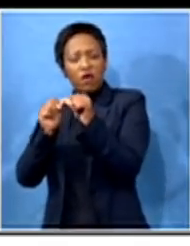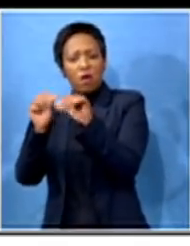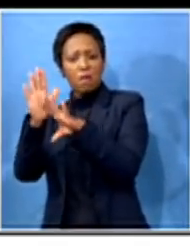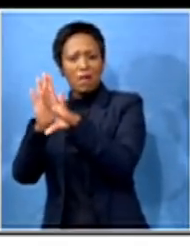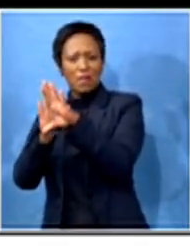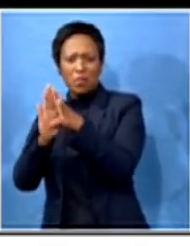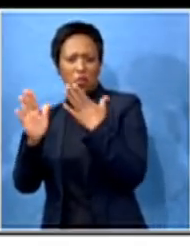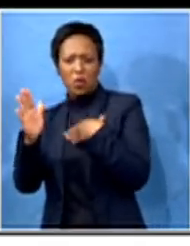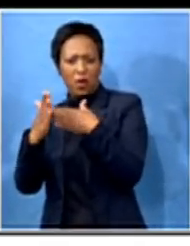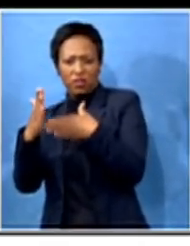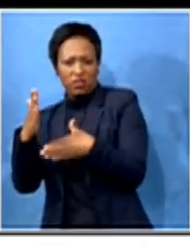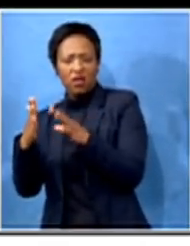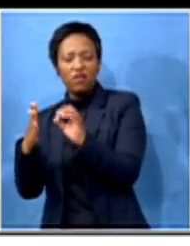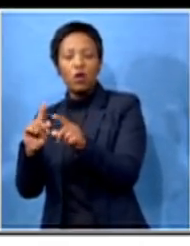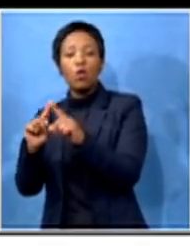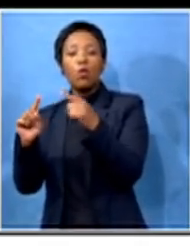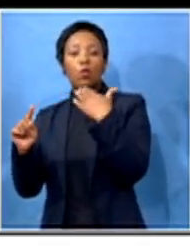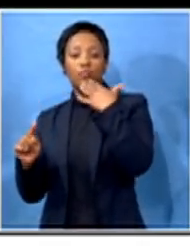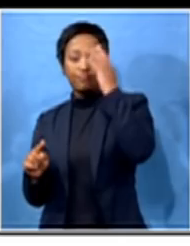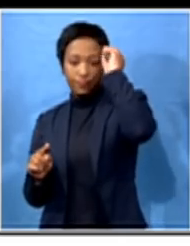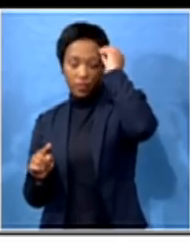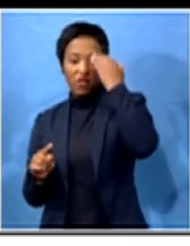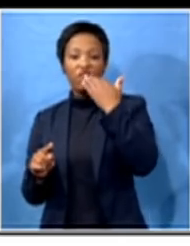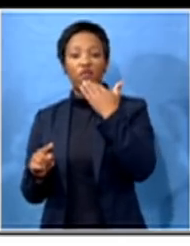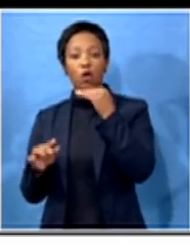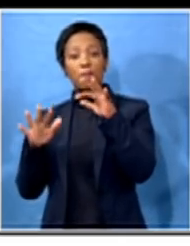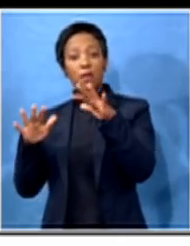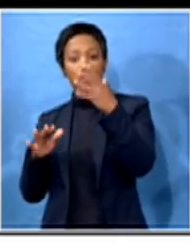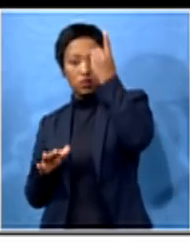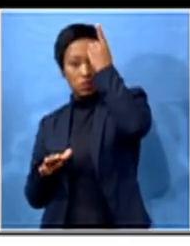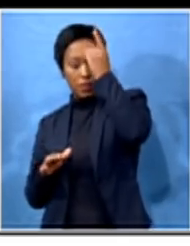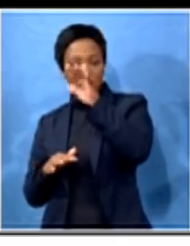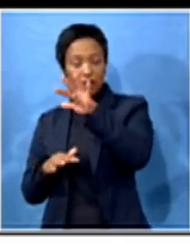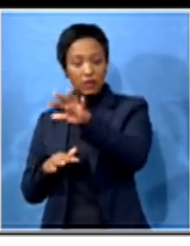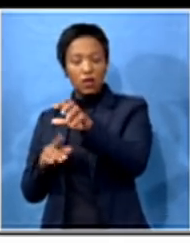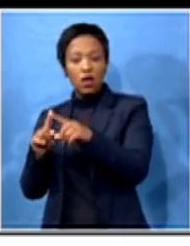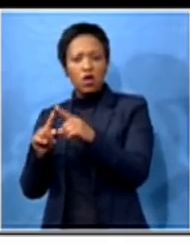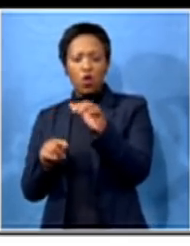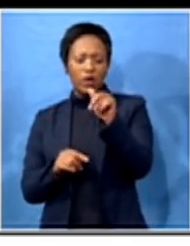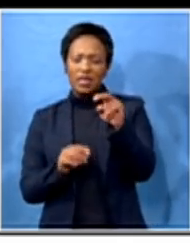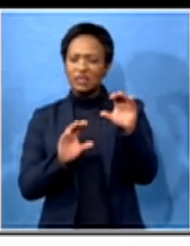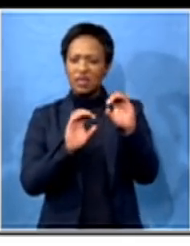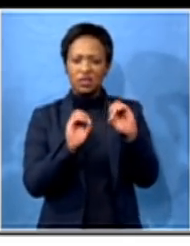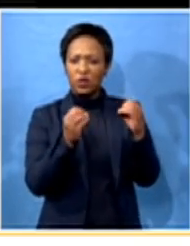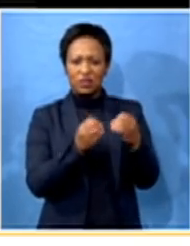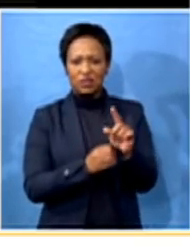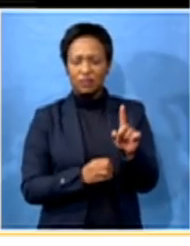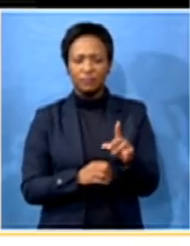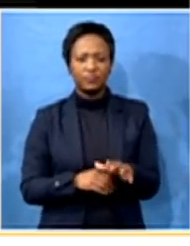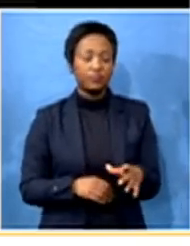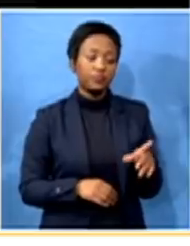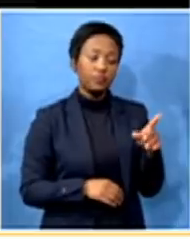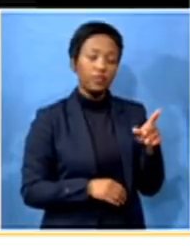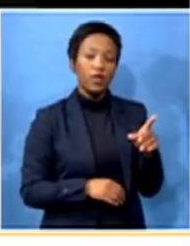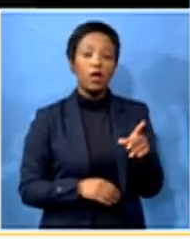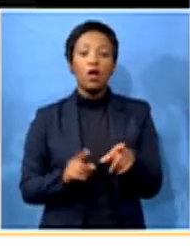This is the interest of the people of a Teguini, not necessarily ANC as an organization. So, Mr. Ntombela?